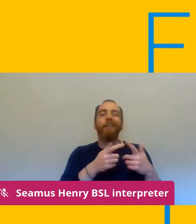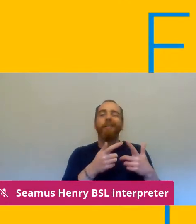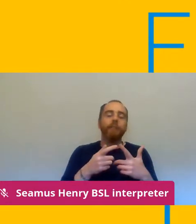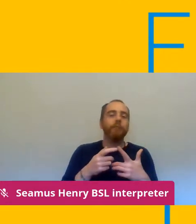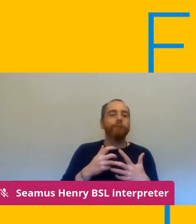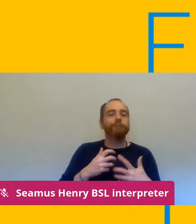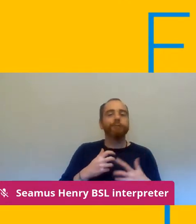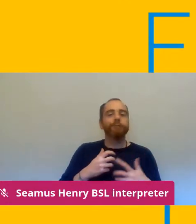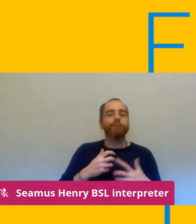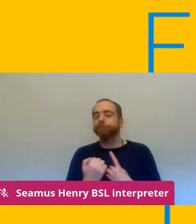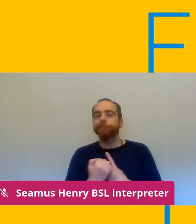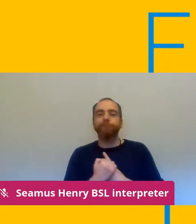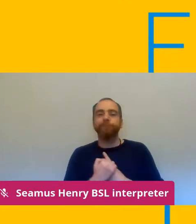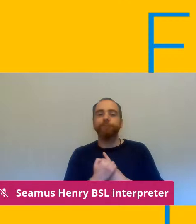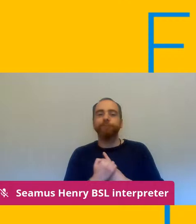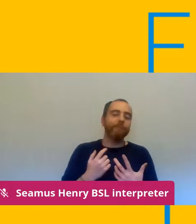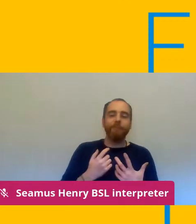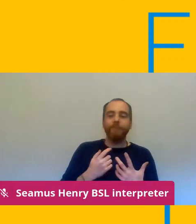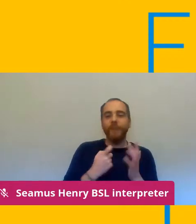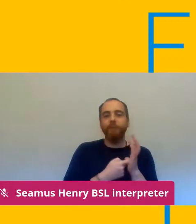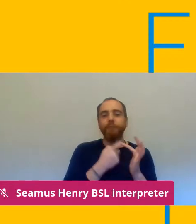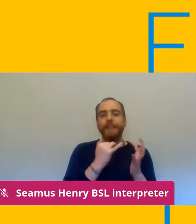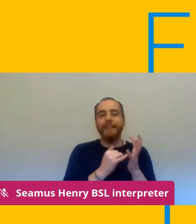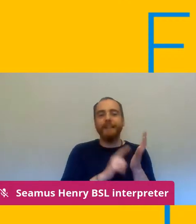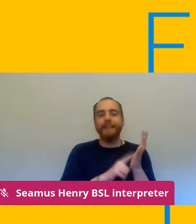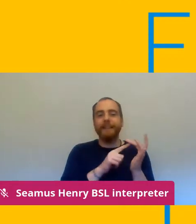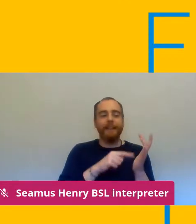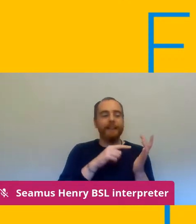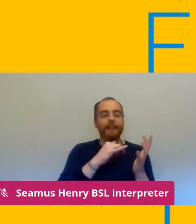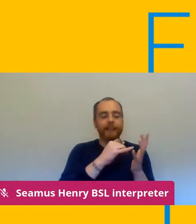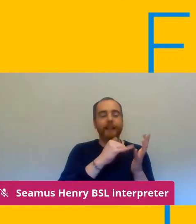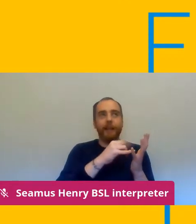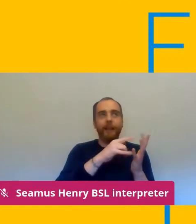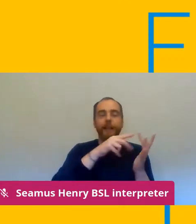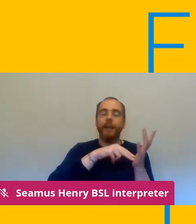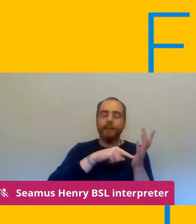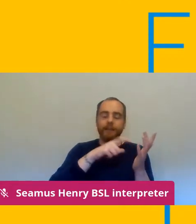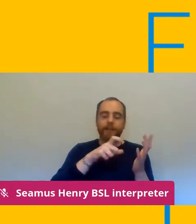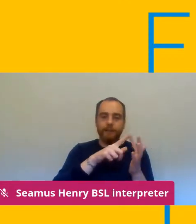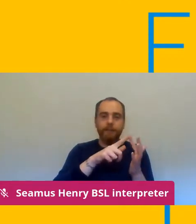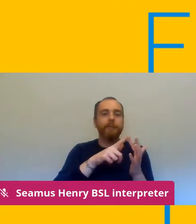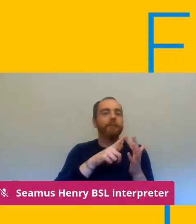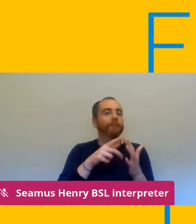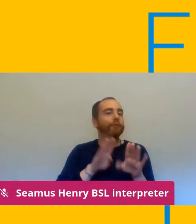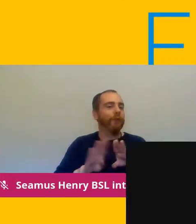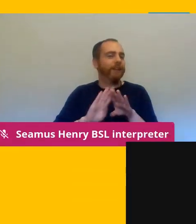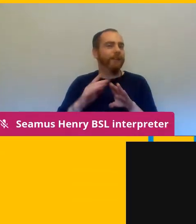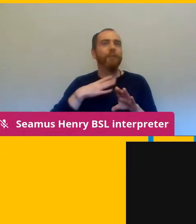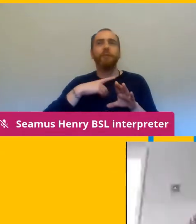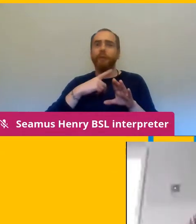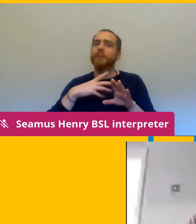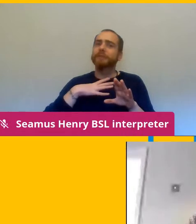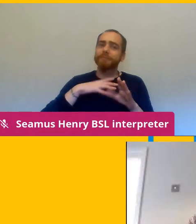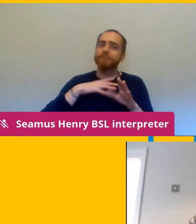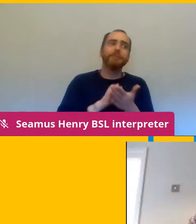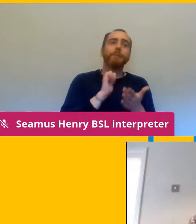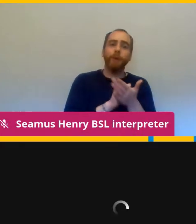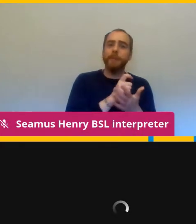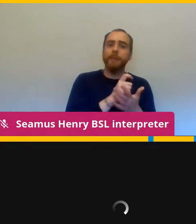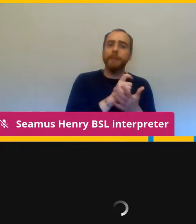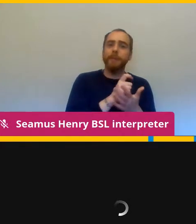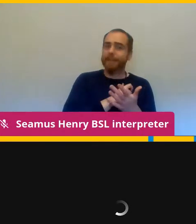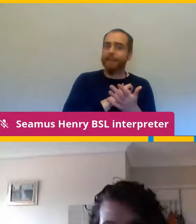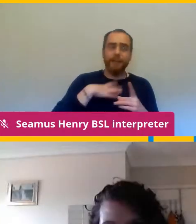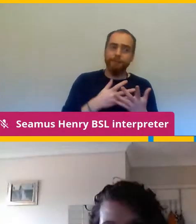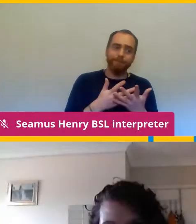okay so um ed's going to bring all of the panel back in now i think we've had some absolutely excellent